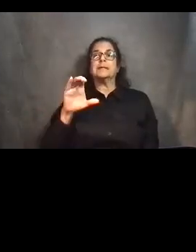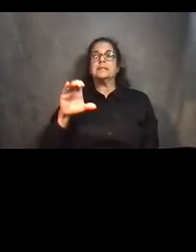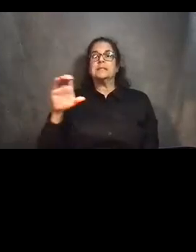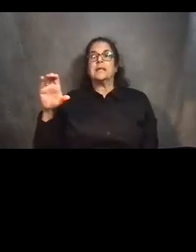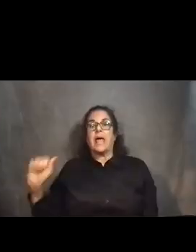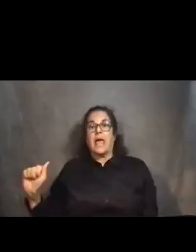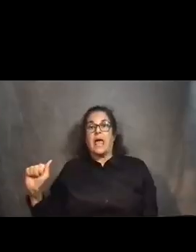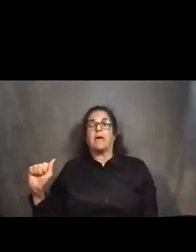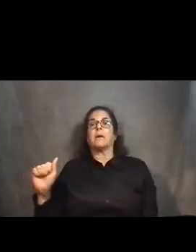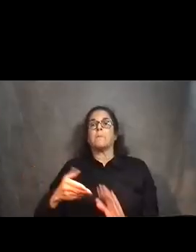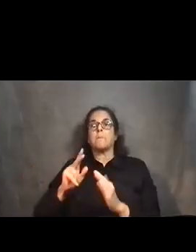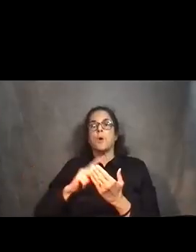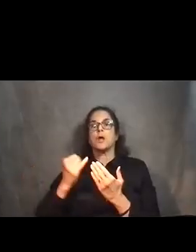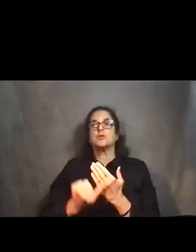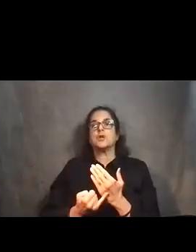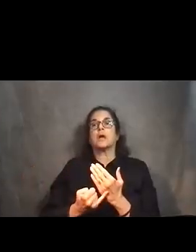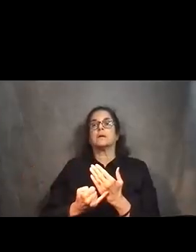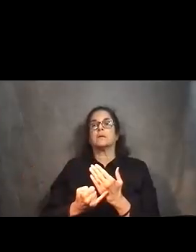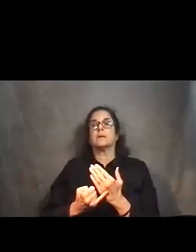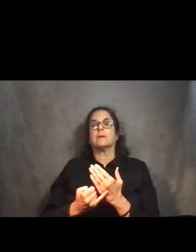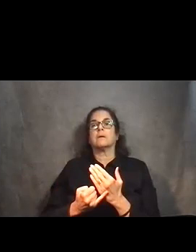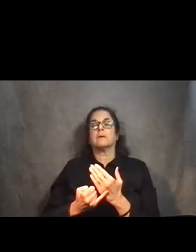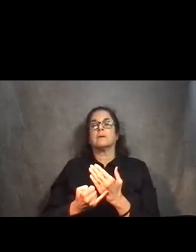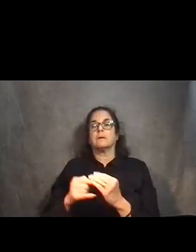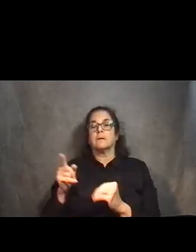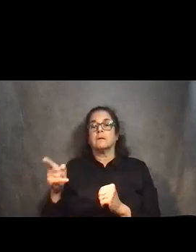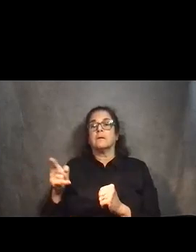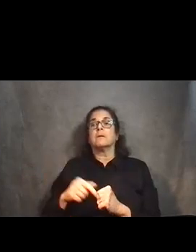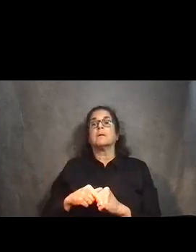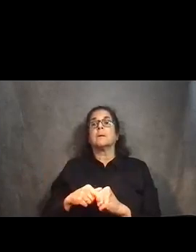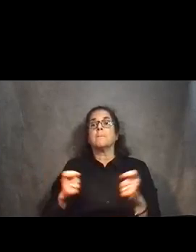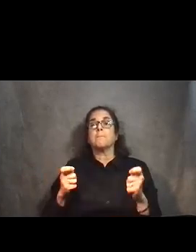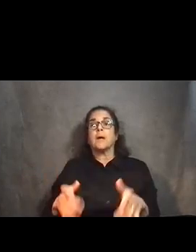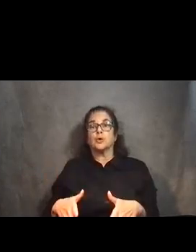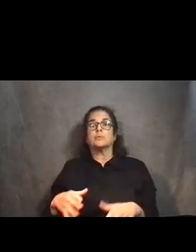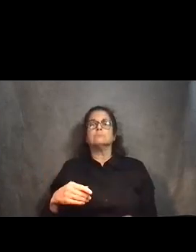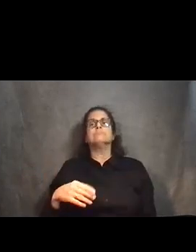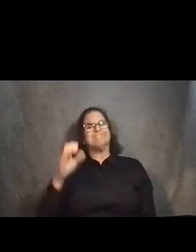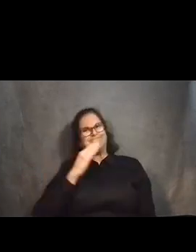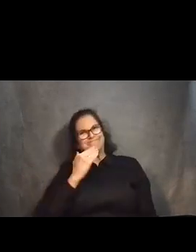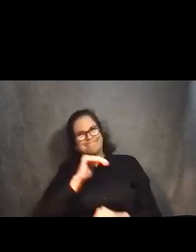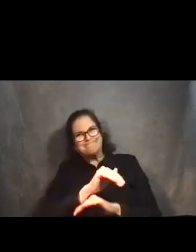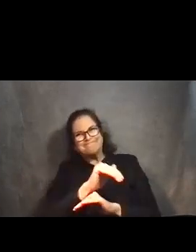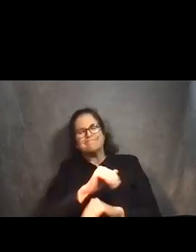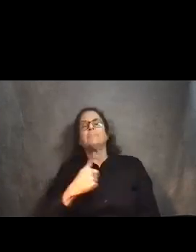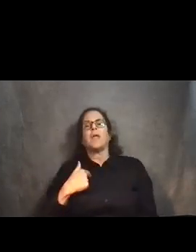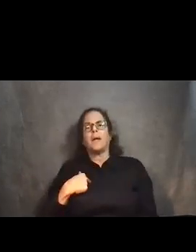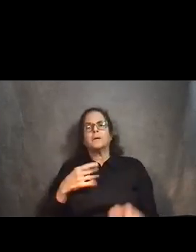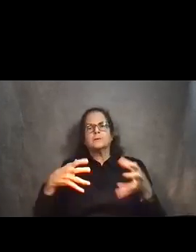Good evening. I'm going to talk a little bit about what we've been doing for the past few months since the start of Stage A.